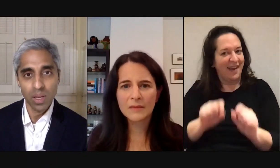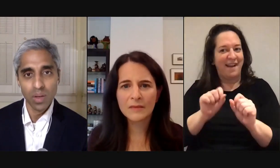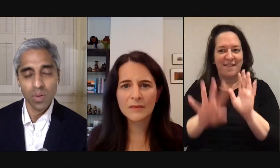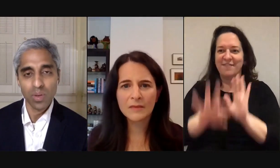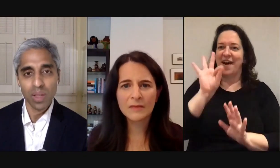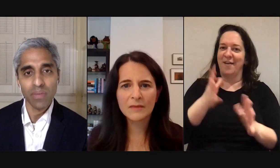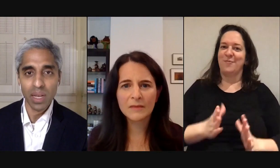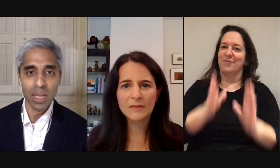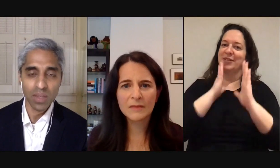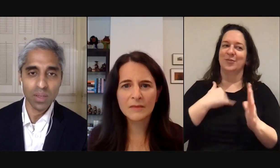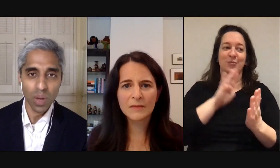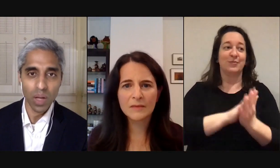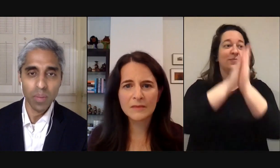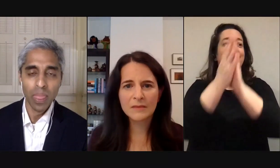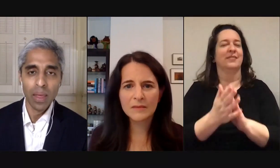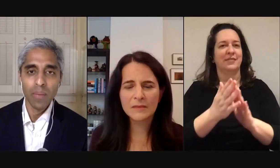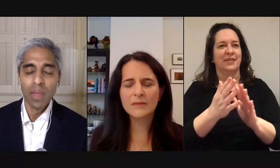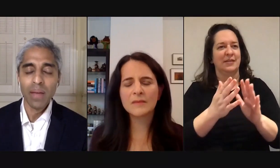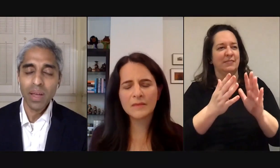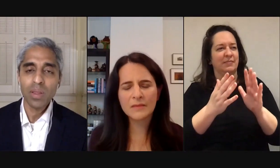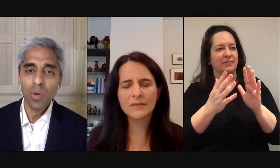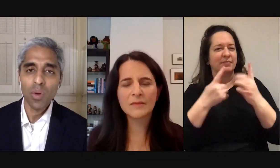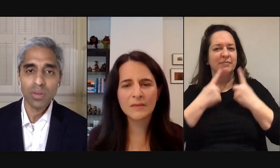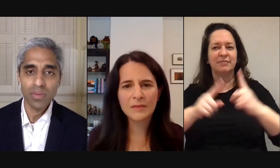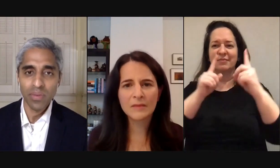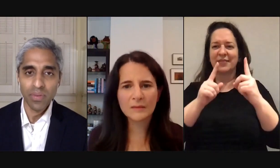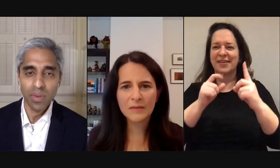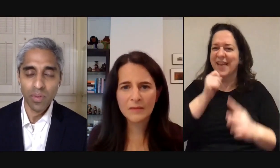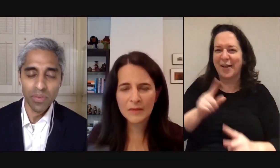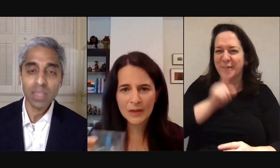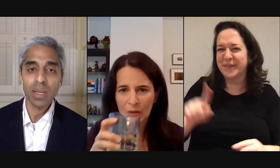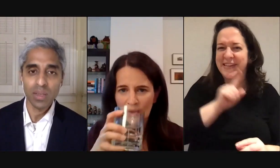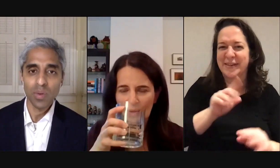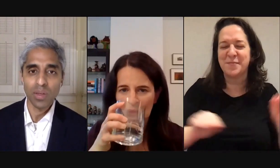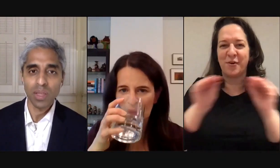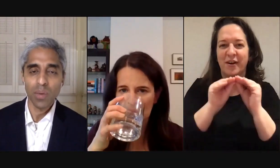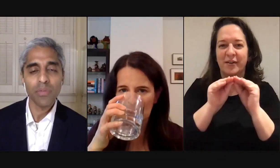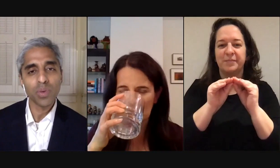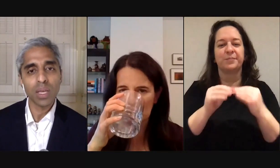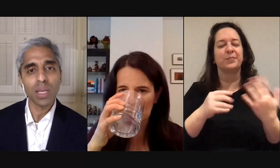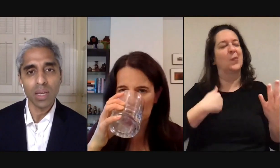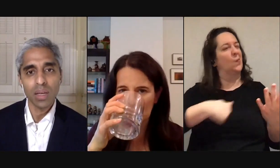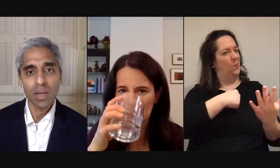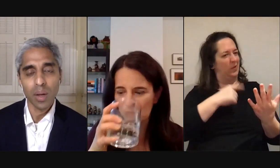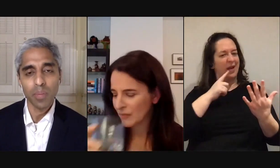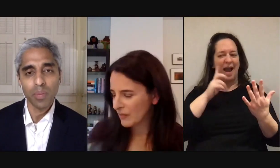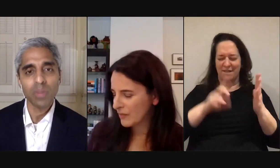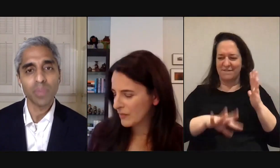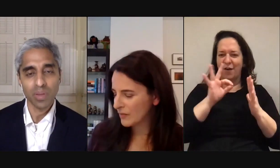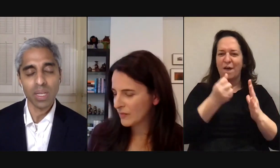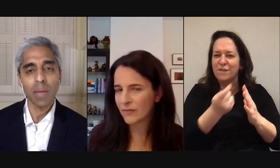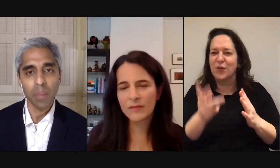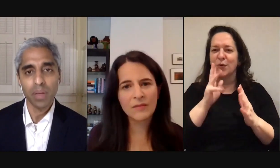others who are struggling find connection as well i found in the course of of reflecting on these stories that there were a few key uh